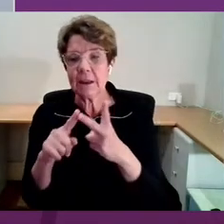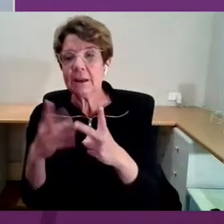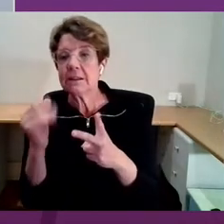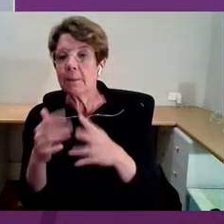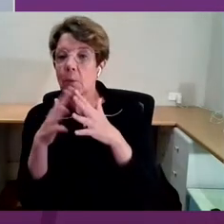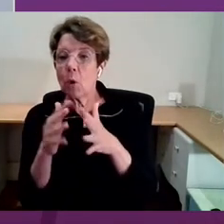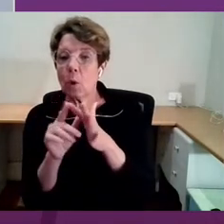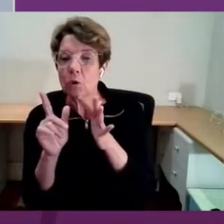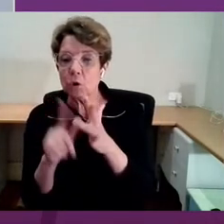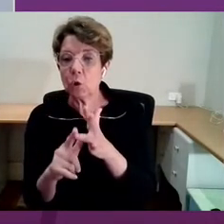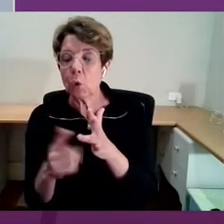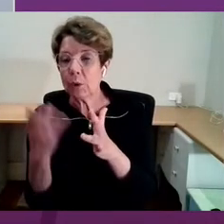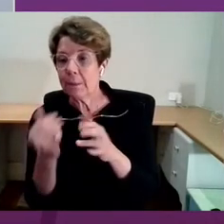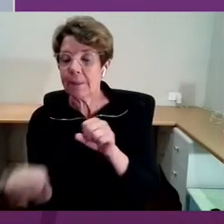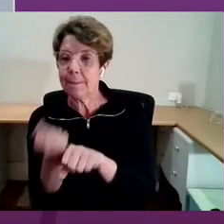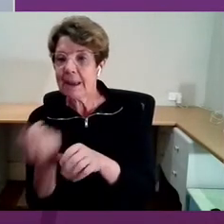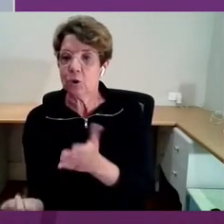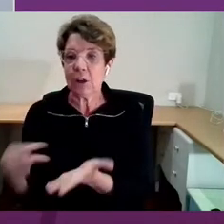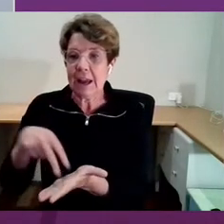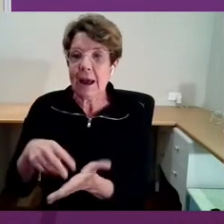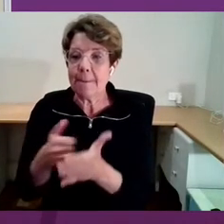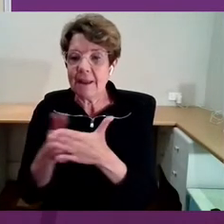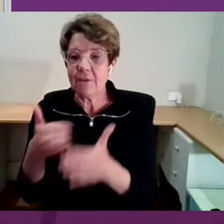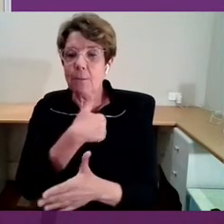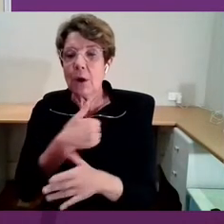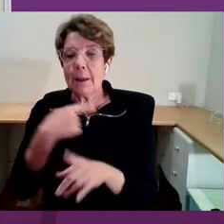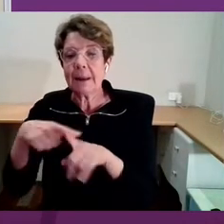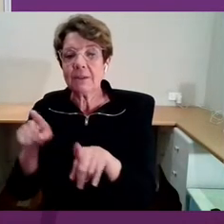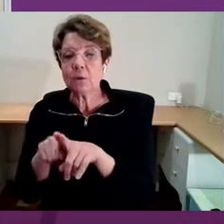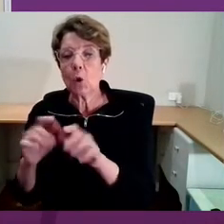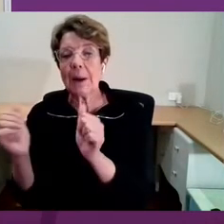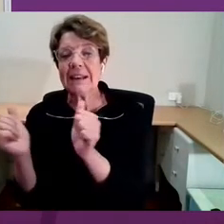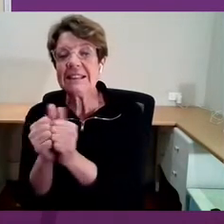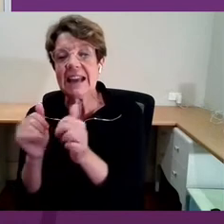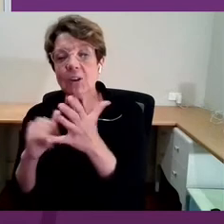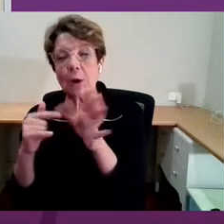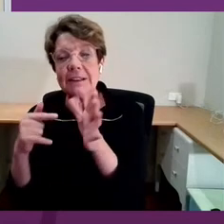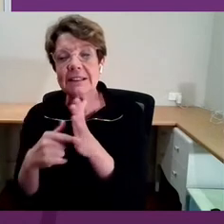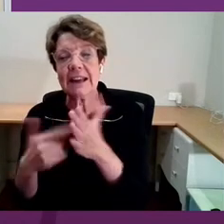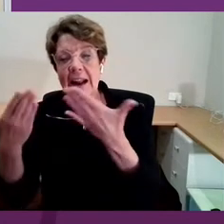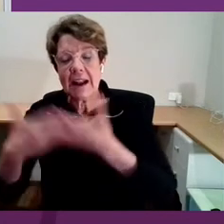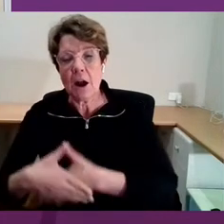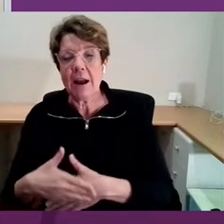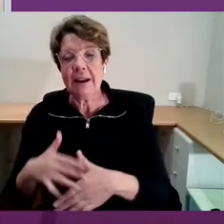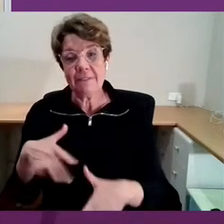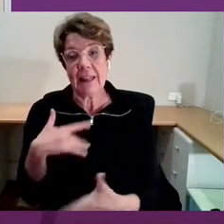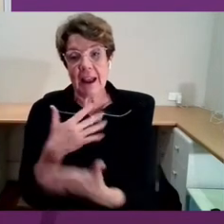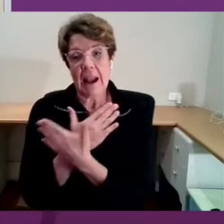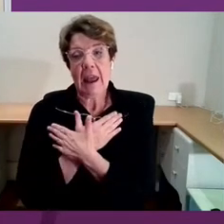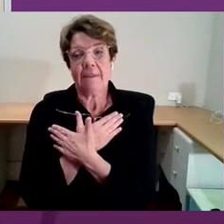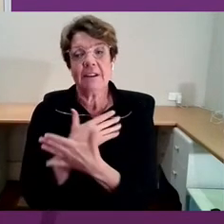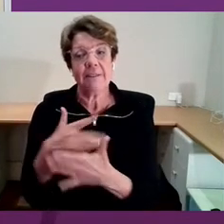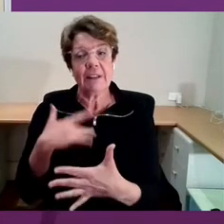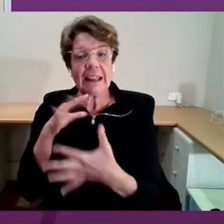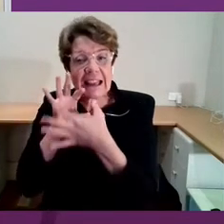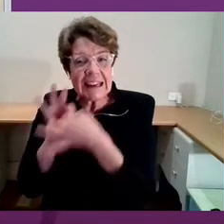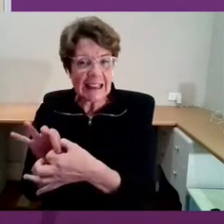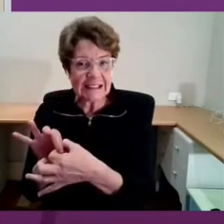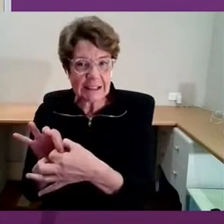that gets you out of bed in the morning and a date on a Saturday night, feeling loved, feeling connected, feeling part of something.